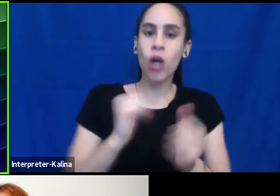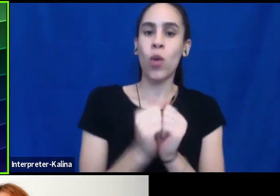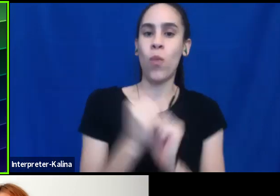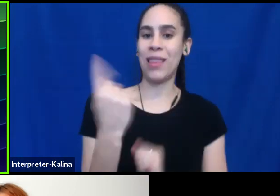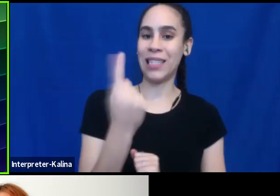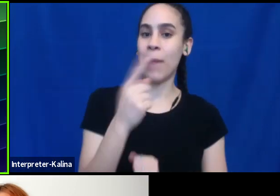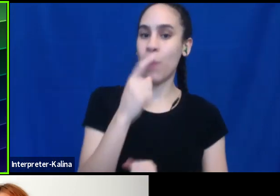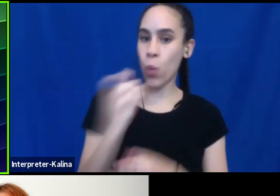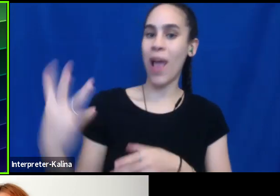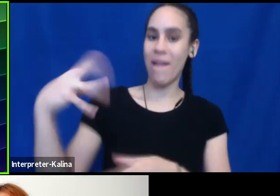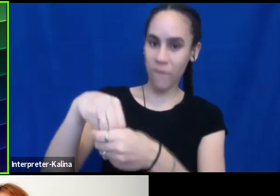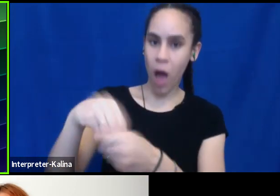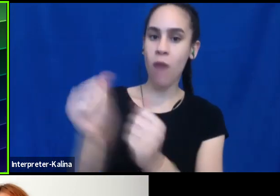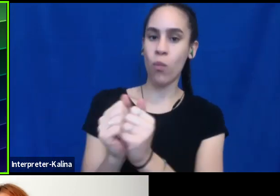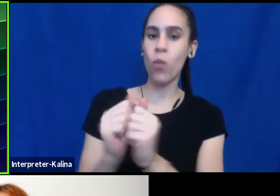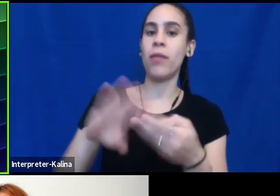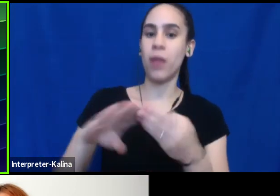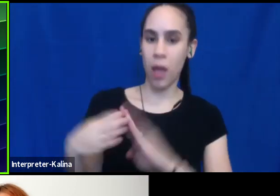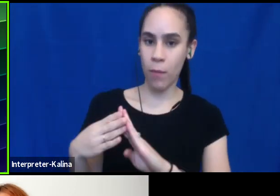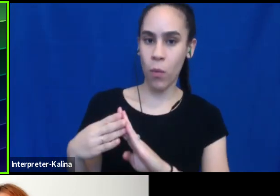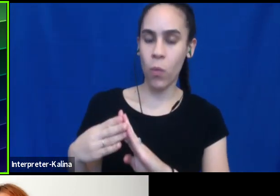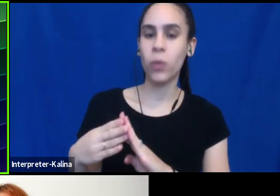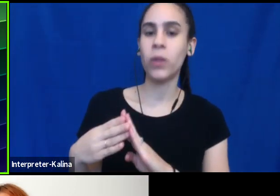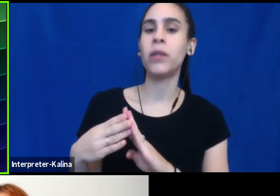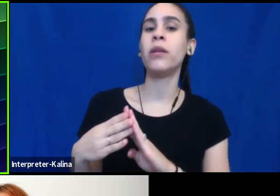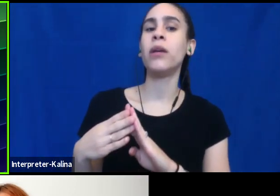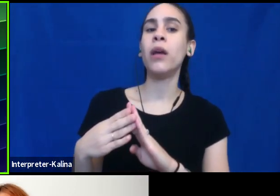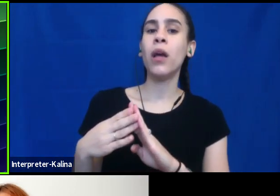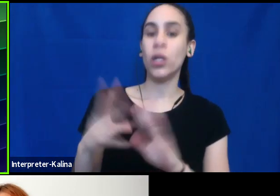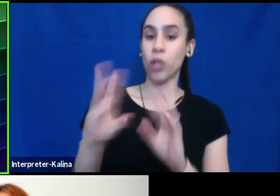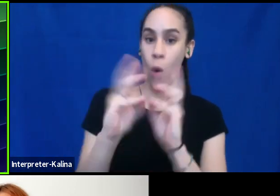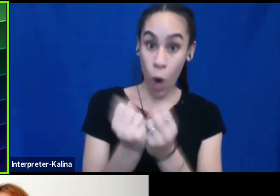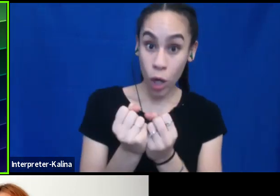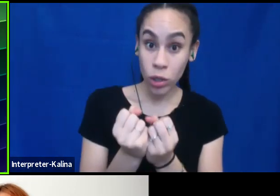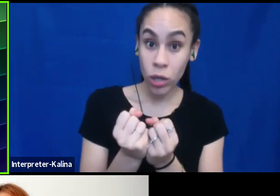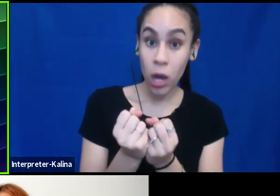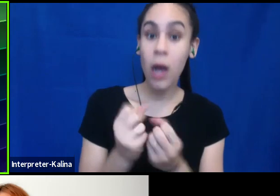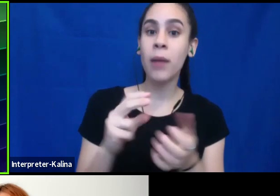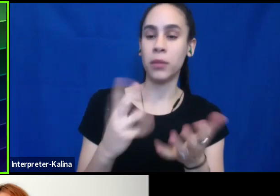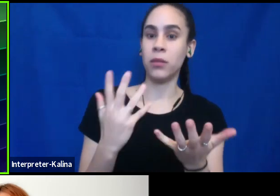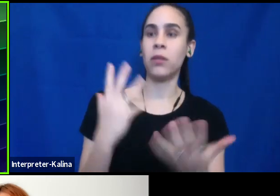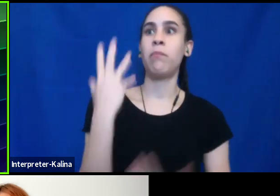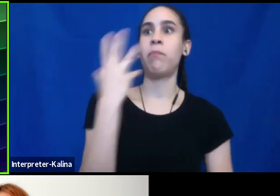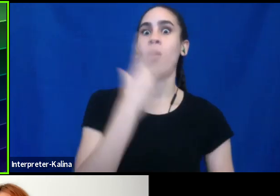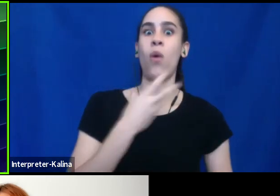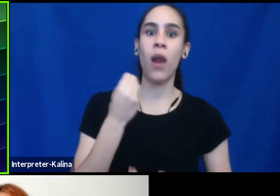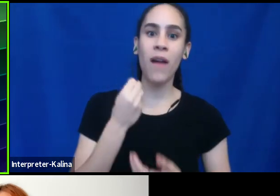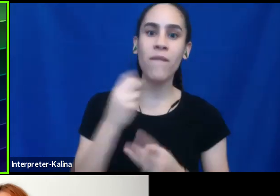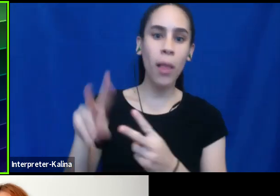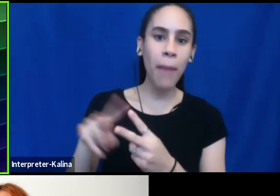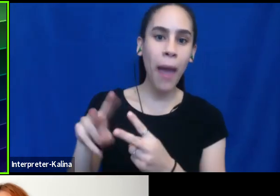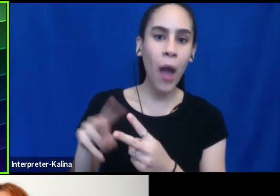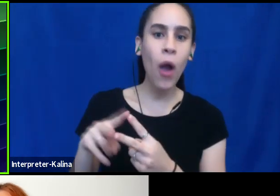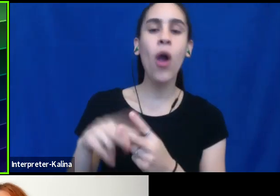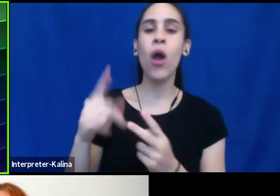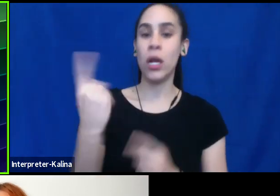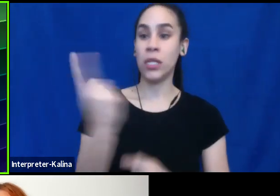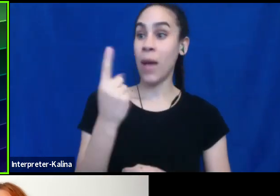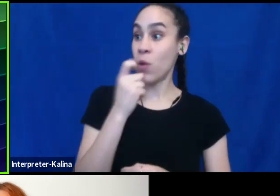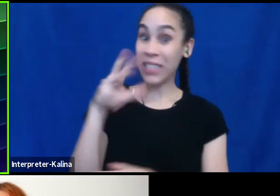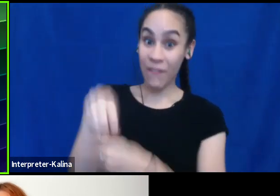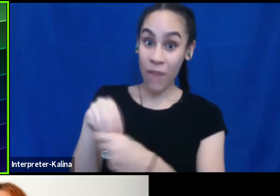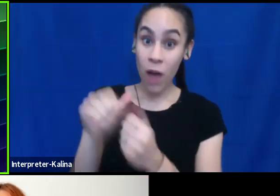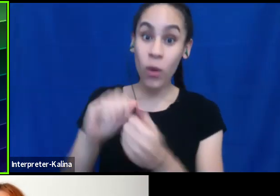community. So when we did workshops, um, it was actually a really beautiful pairing of someone who was part of the community and share their story and their